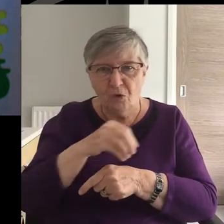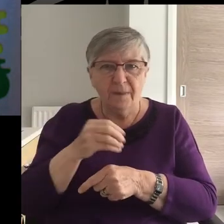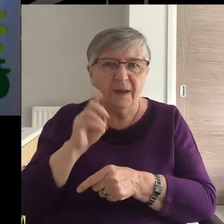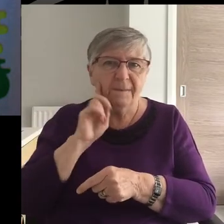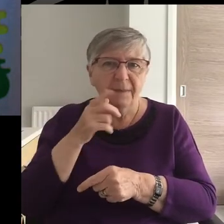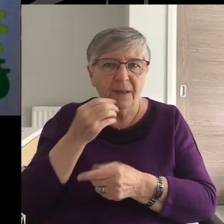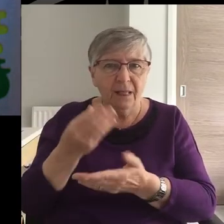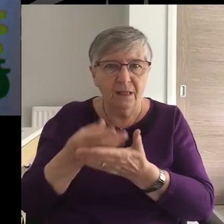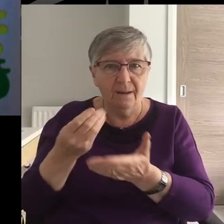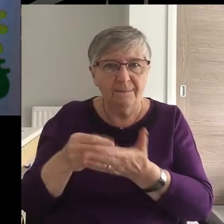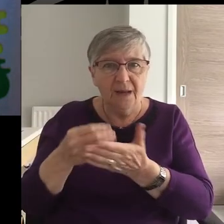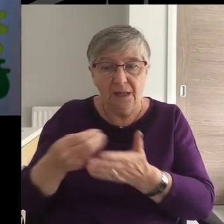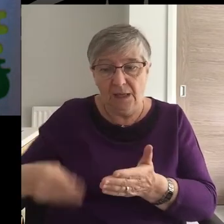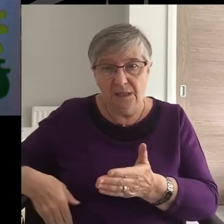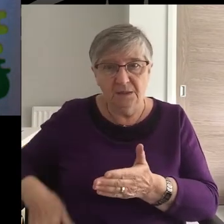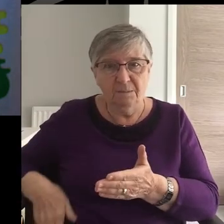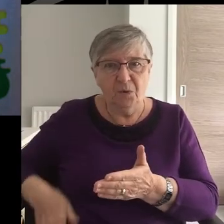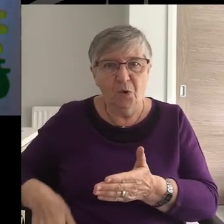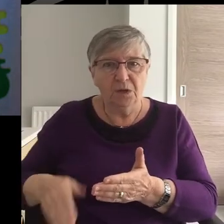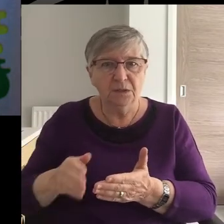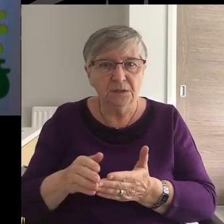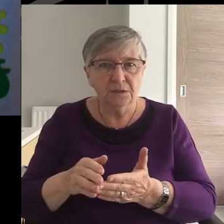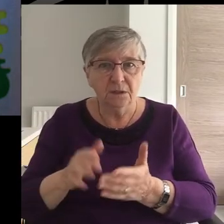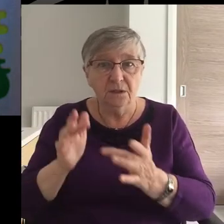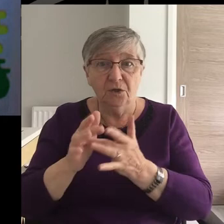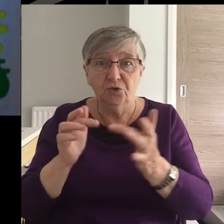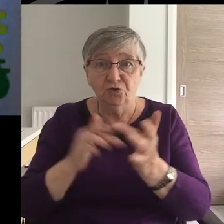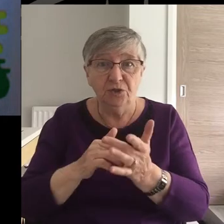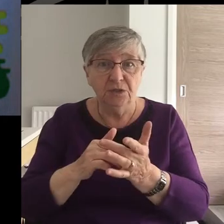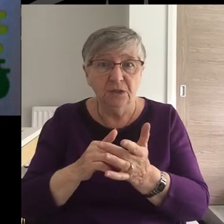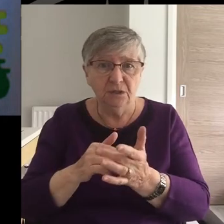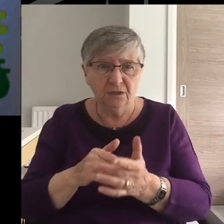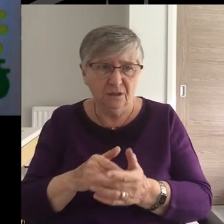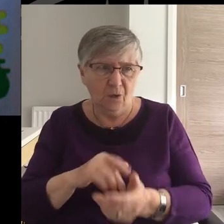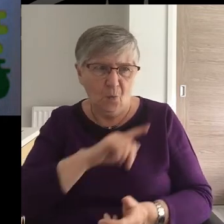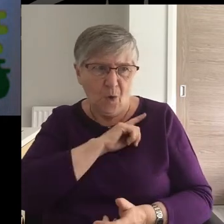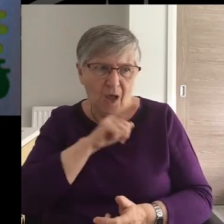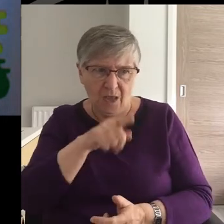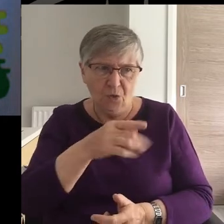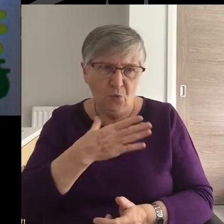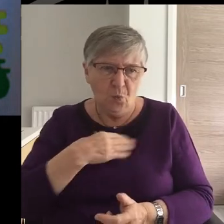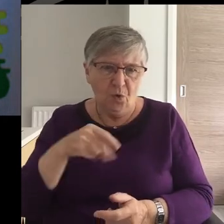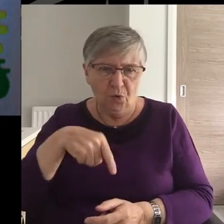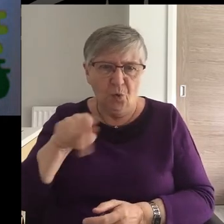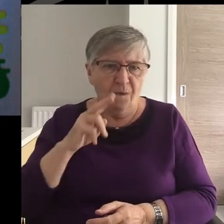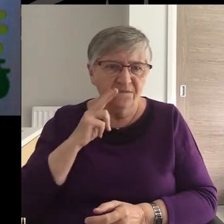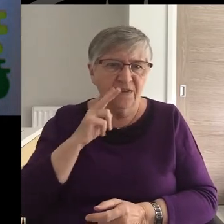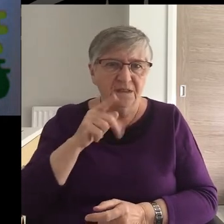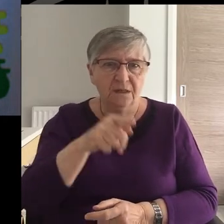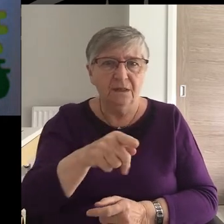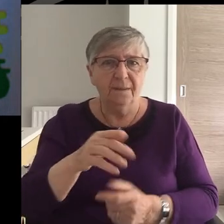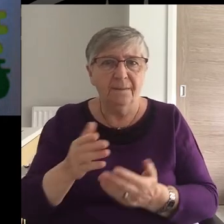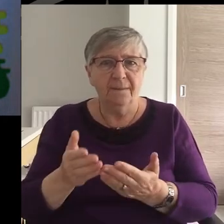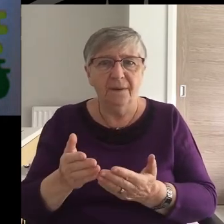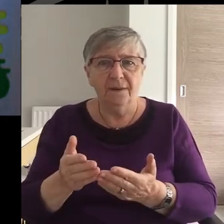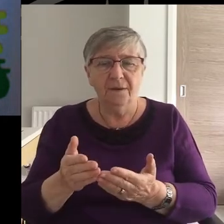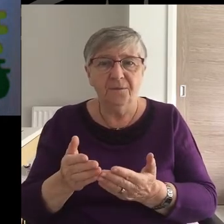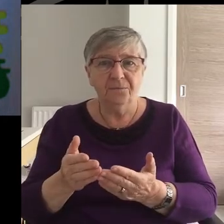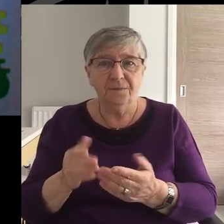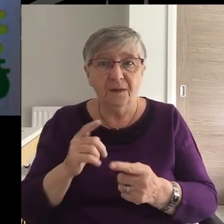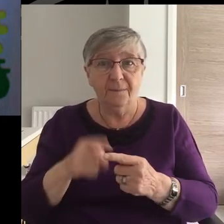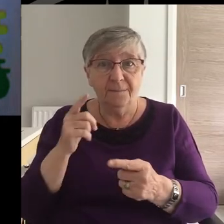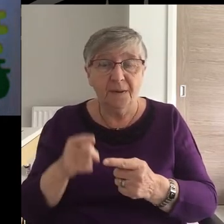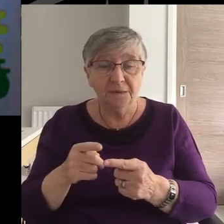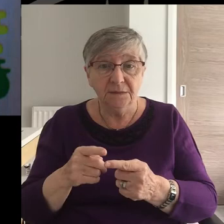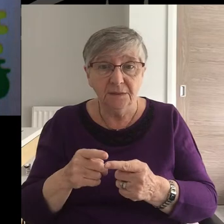pockets. Jesus certainly isn't choosy about who he goes to visit. But